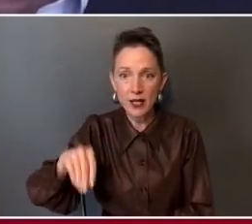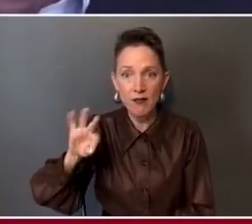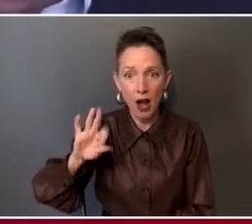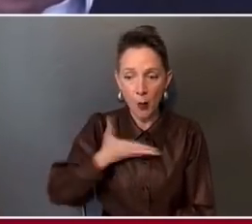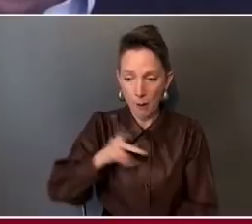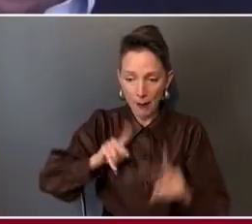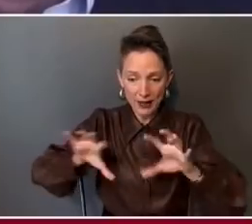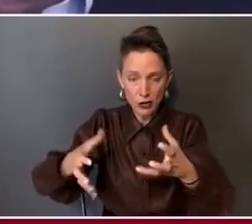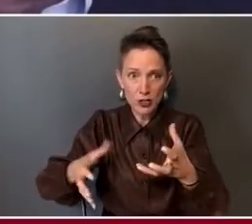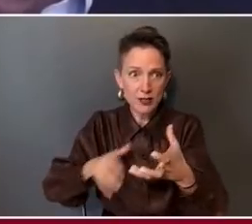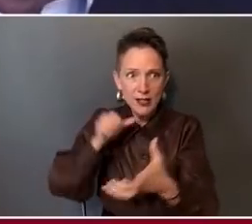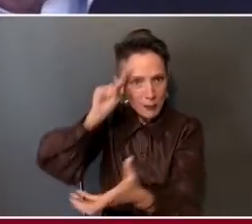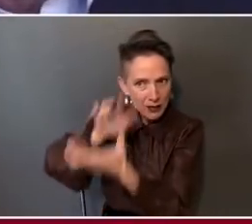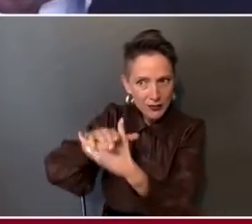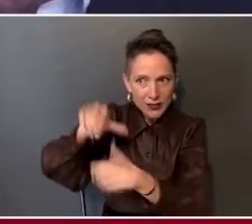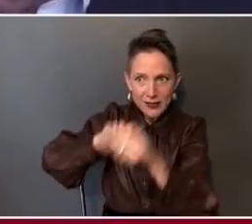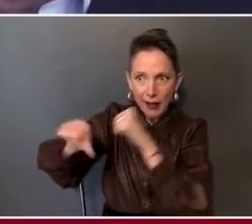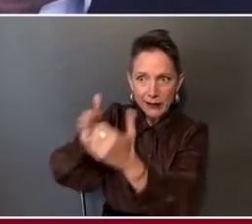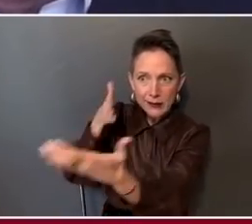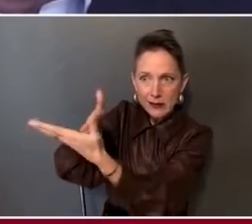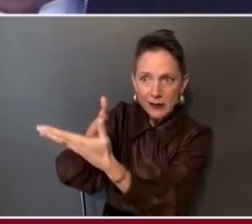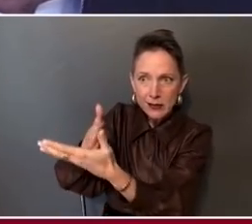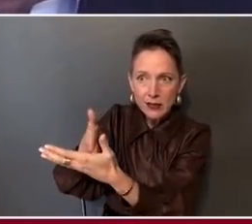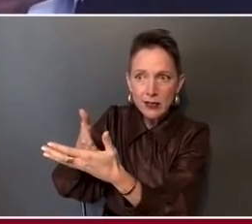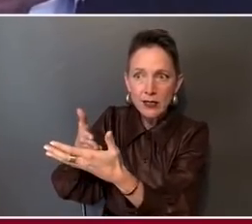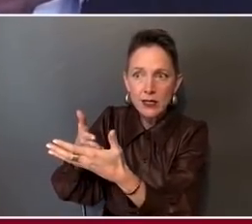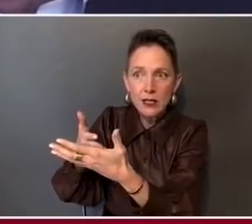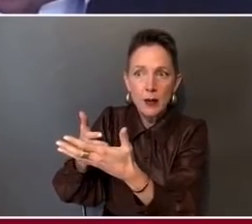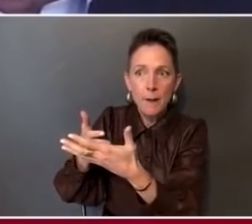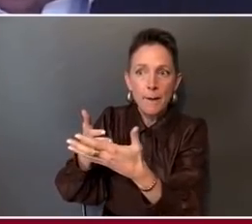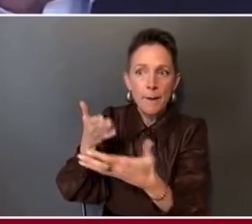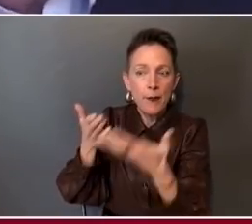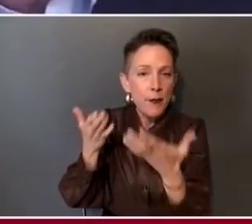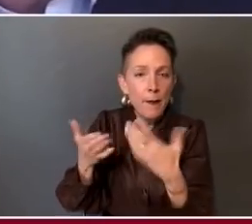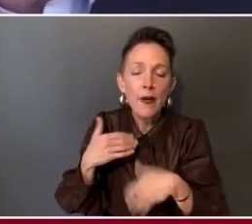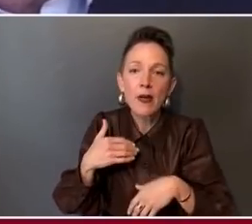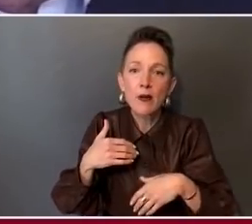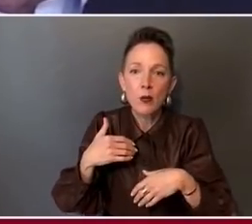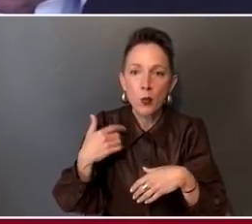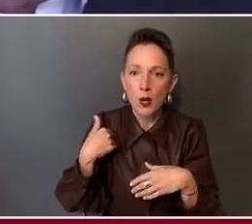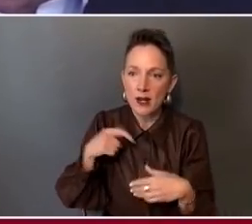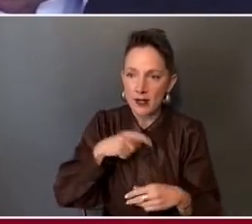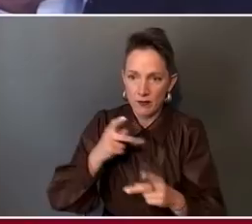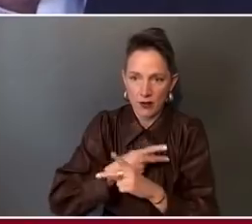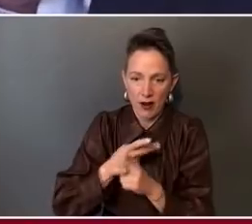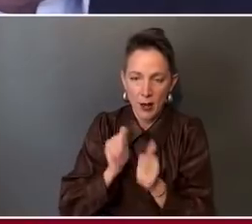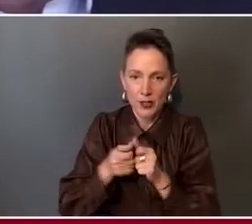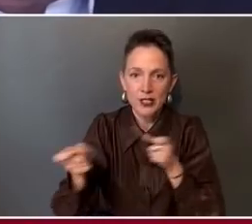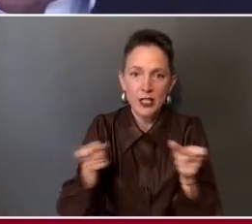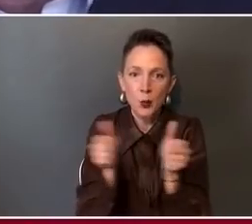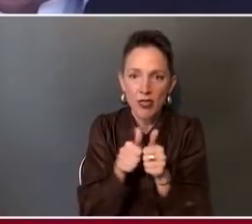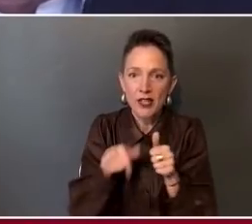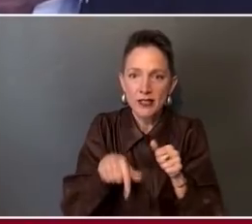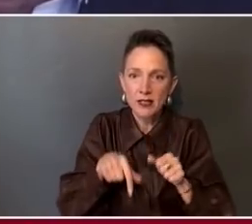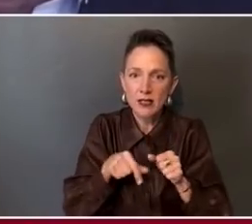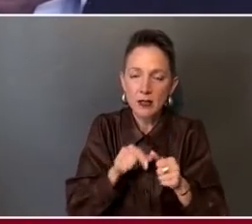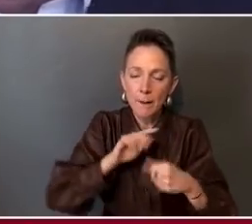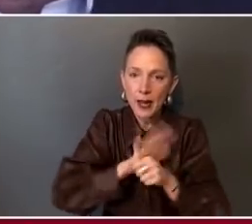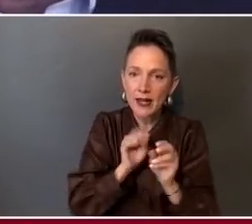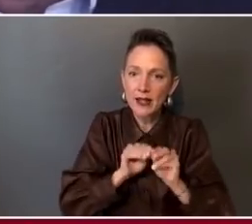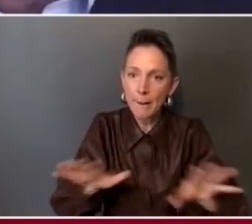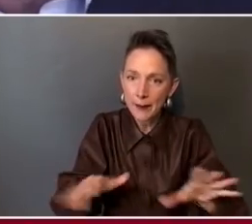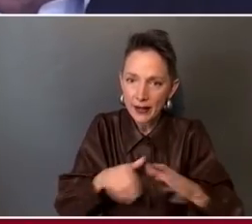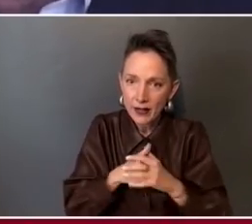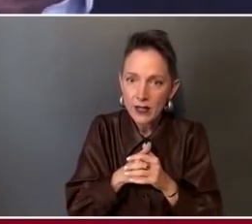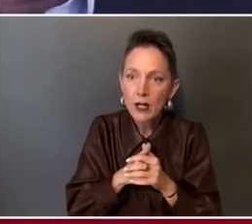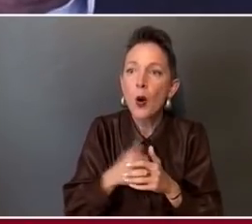doesn't believe in science and won't be a part of the solutions that we need to deal with this pandemic, we will see what's continuing to happen